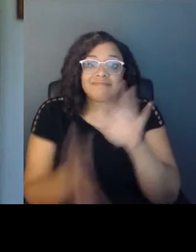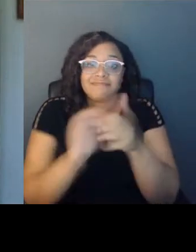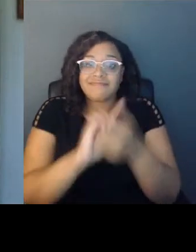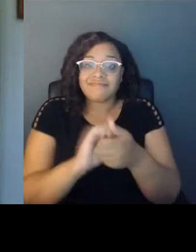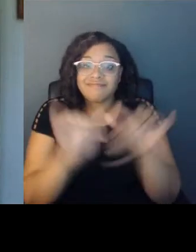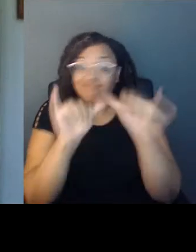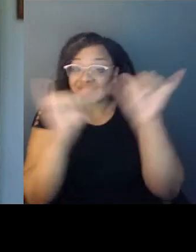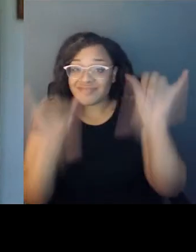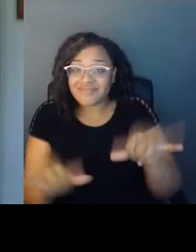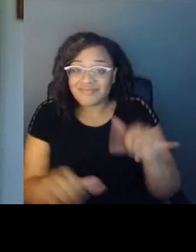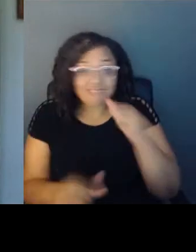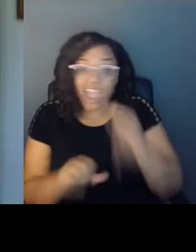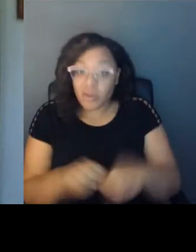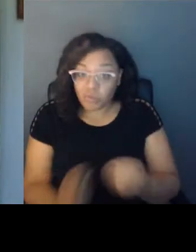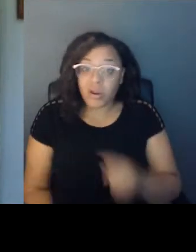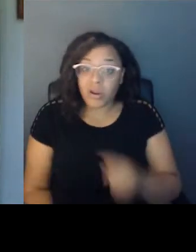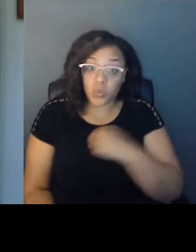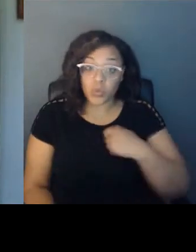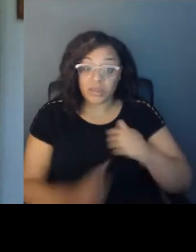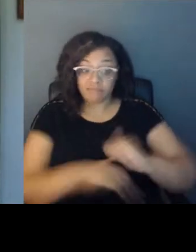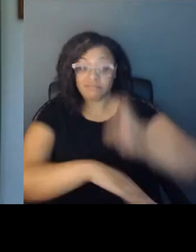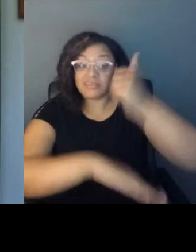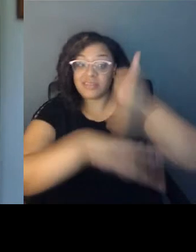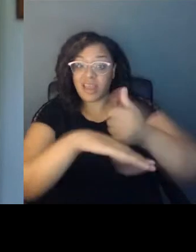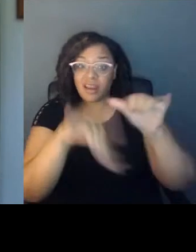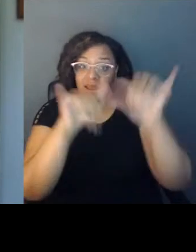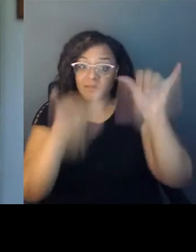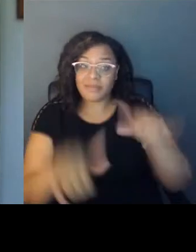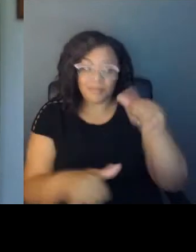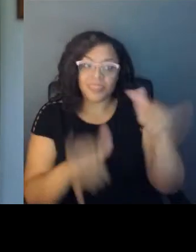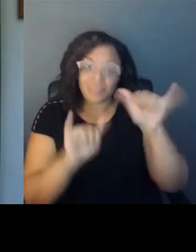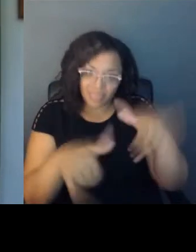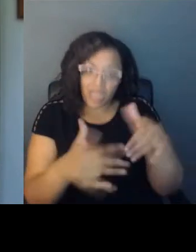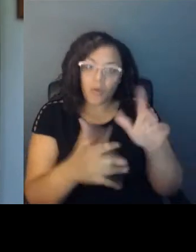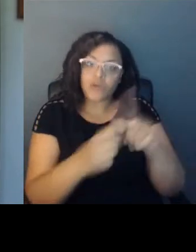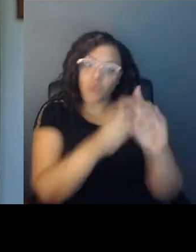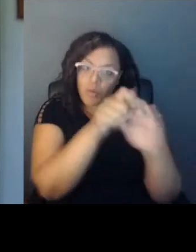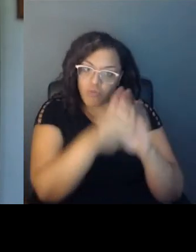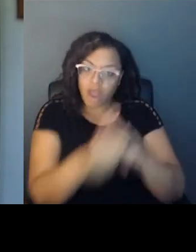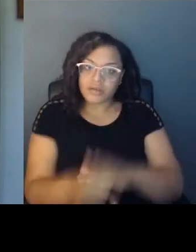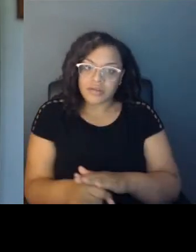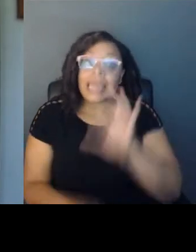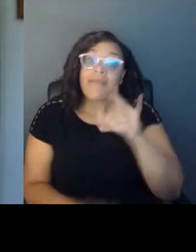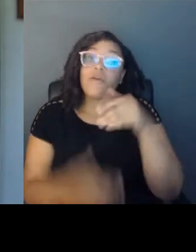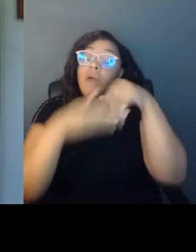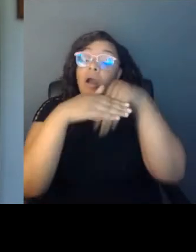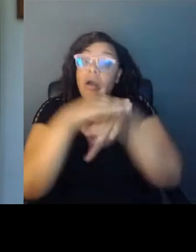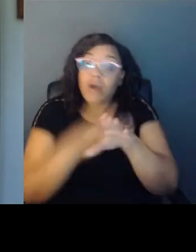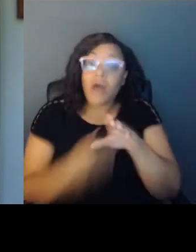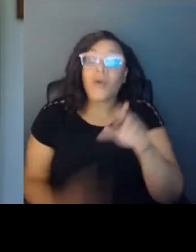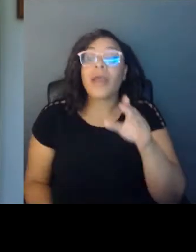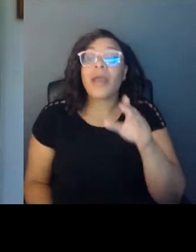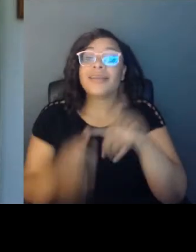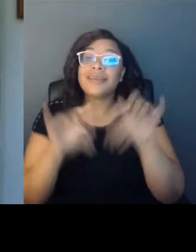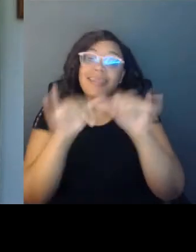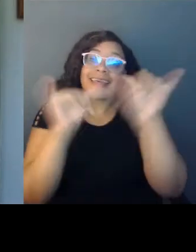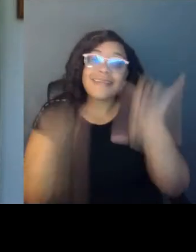it was designed. And if you go into it thinking that it's going to operate in a fair and just way all the time,